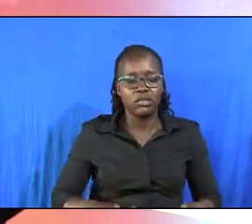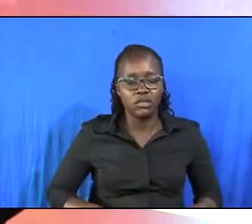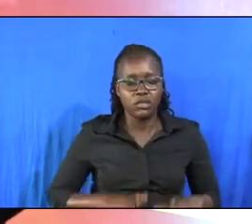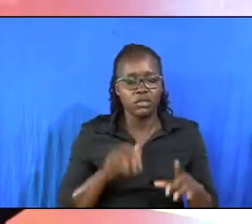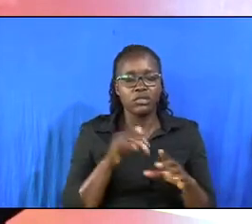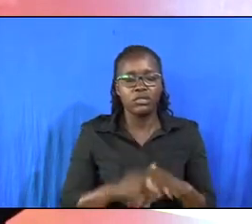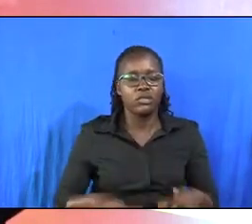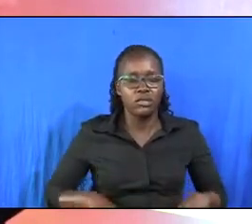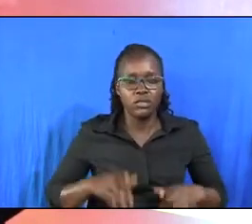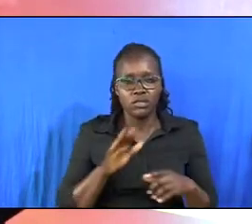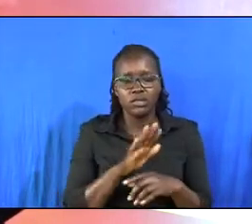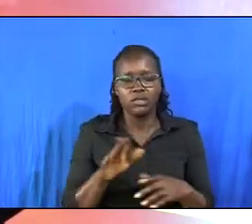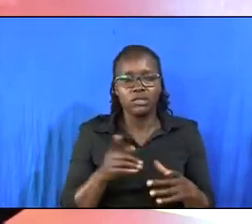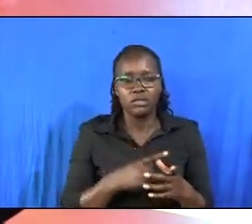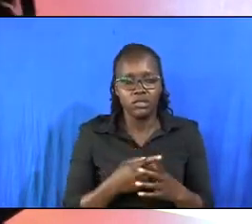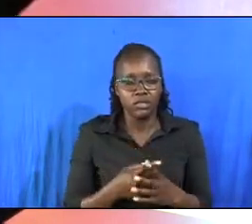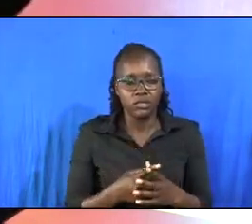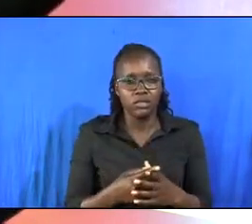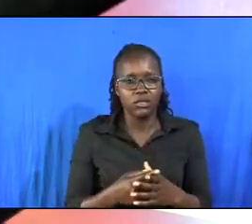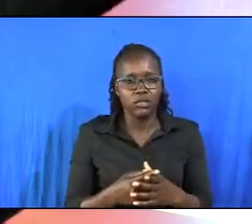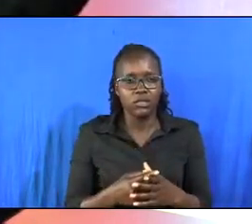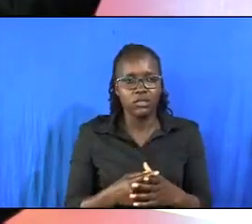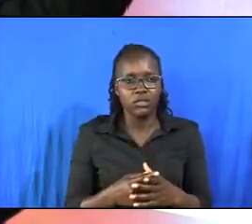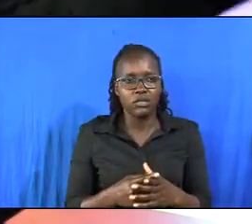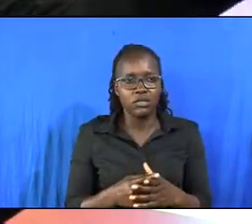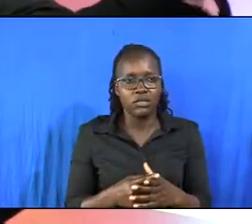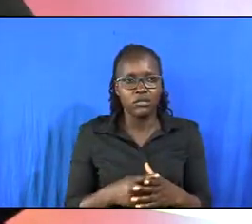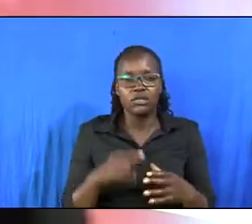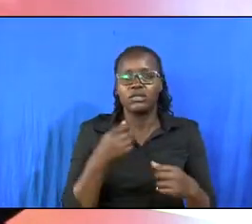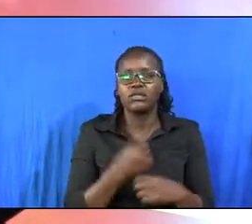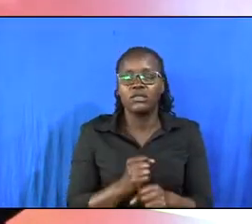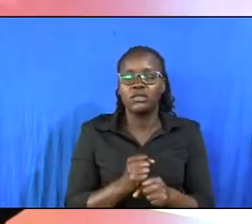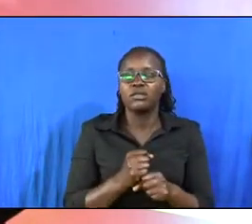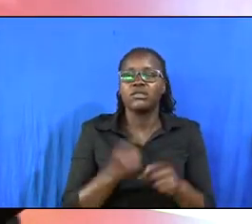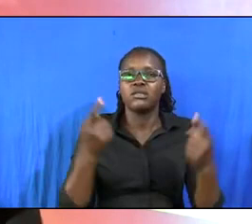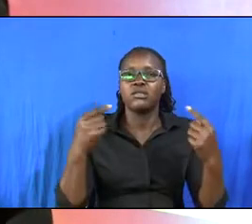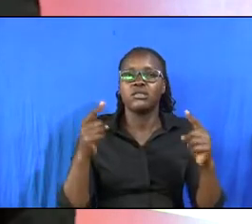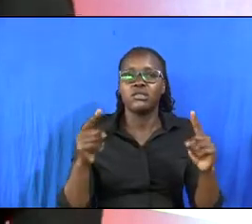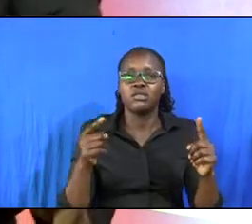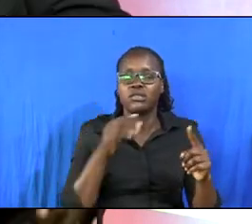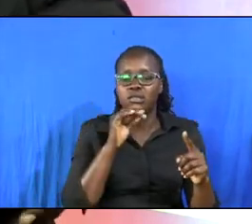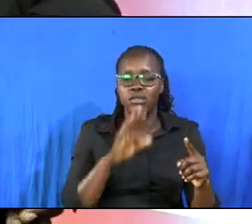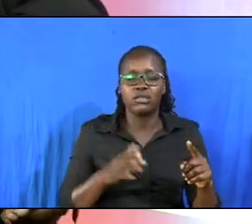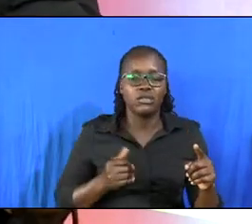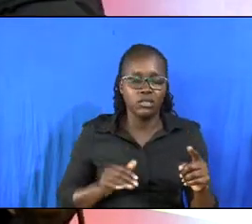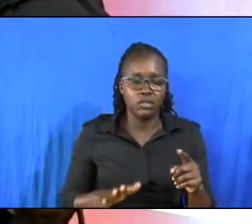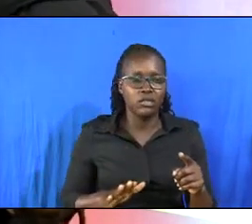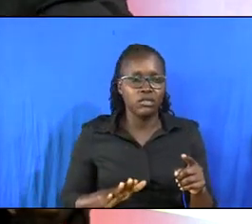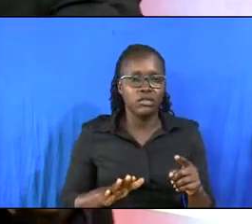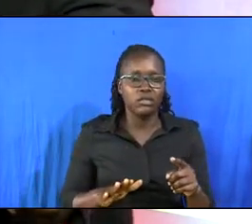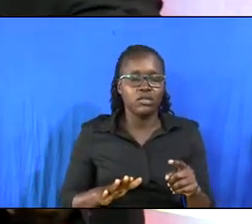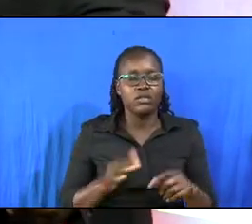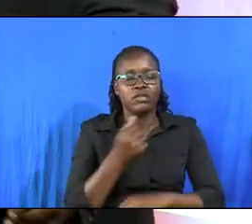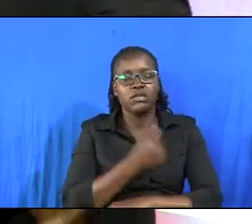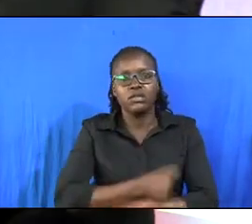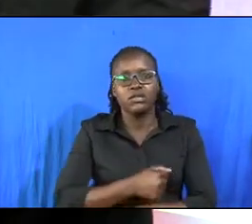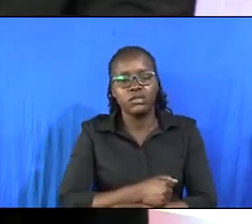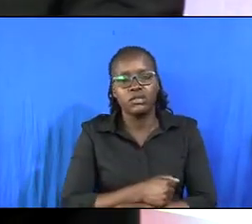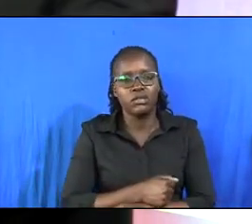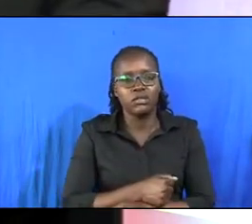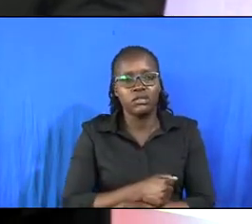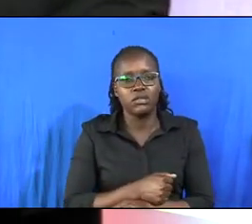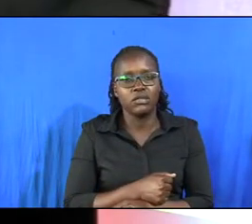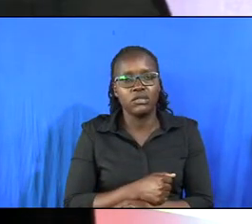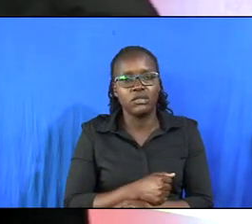guest in your life, then he will make you succeed. For boys and girls at school, our God